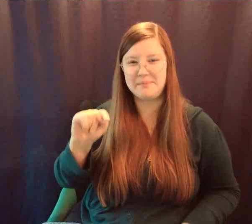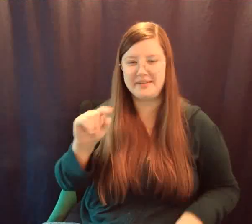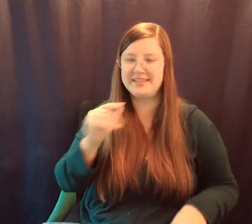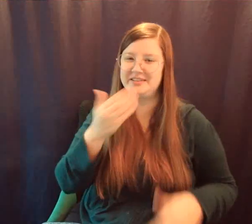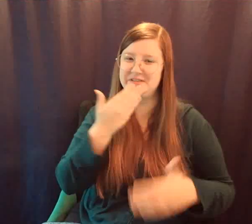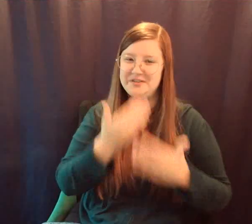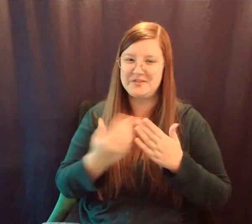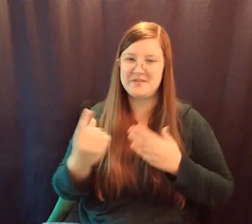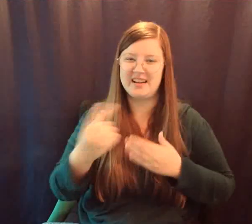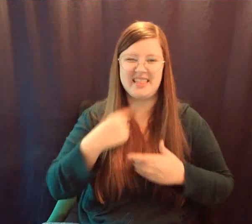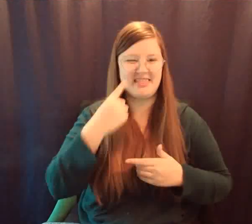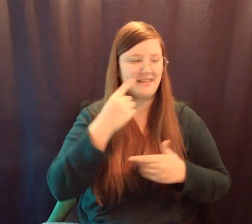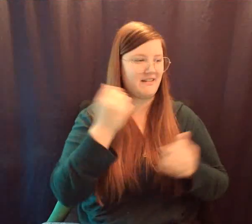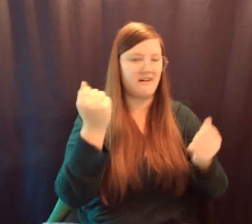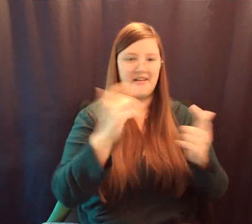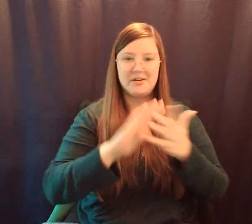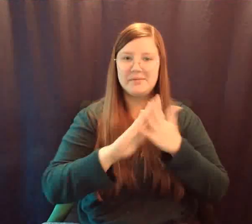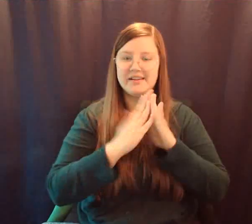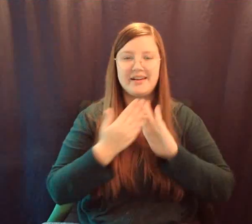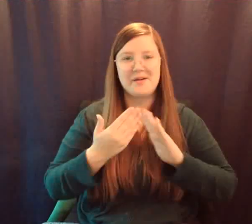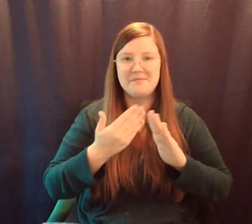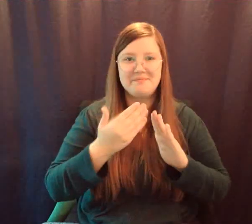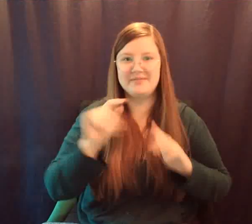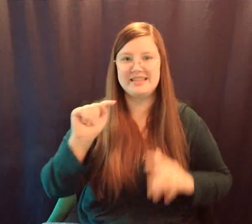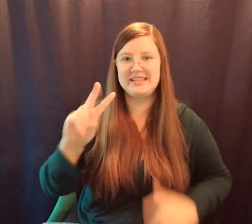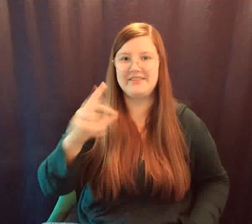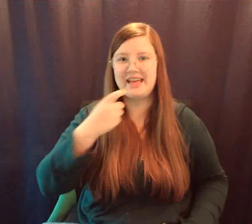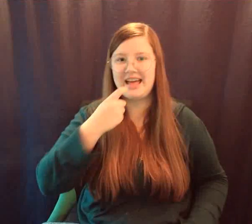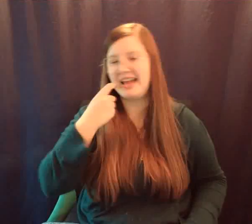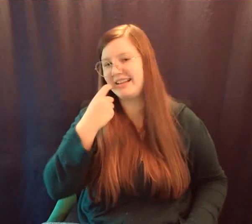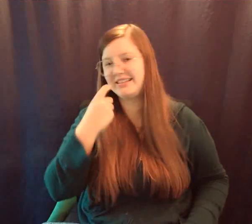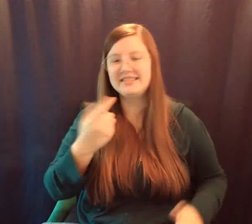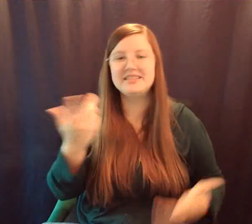question. What is your favorite thing about teaching?